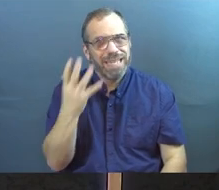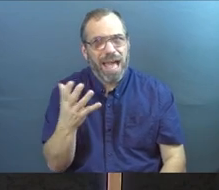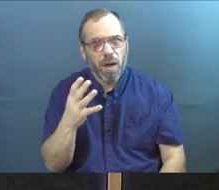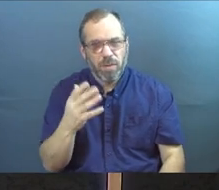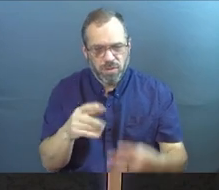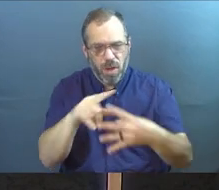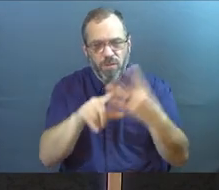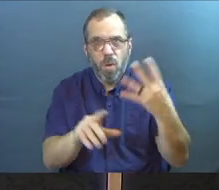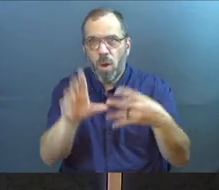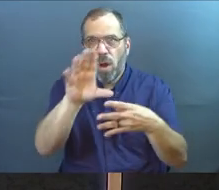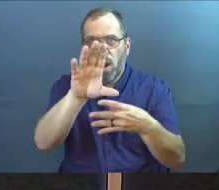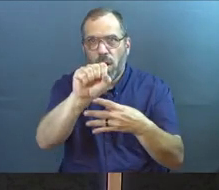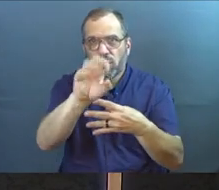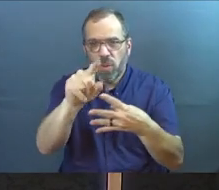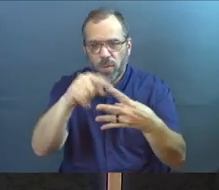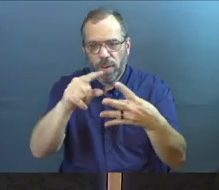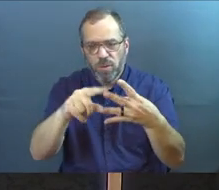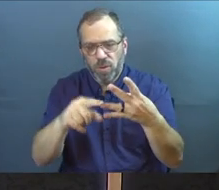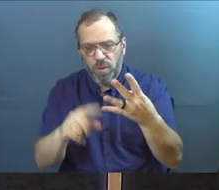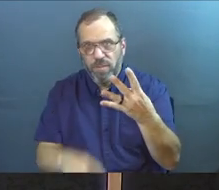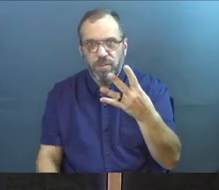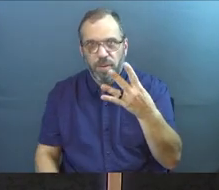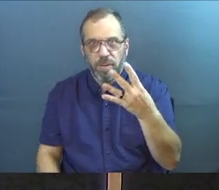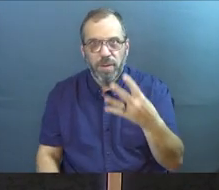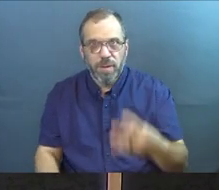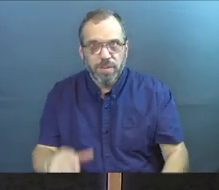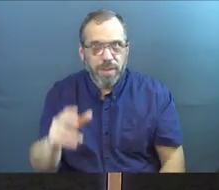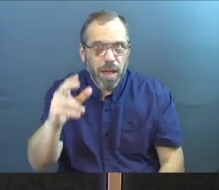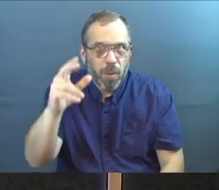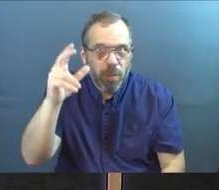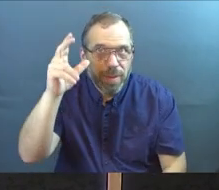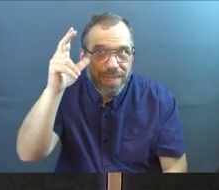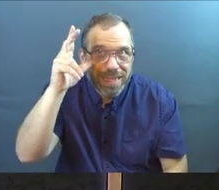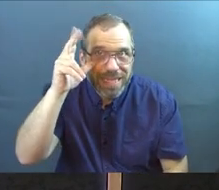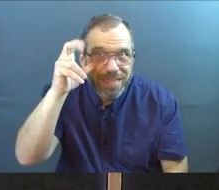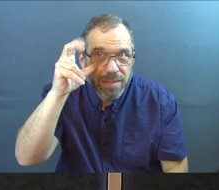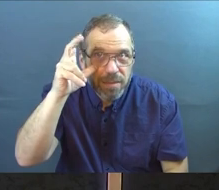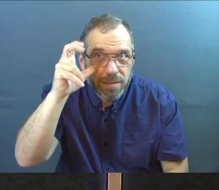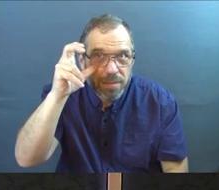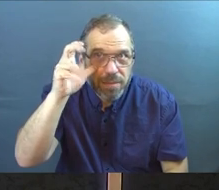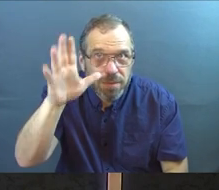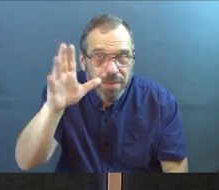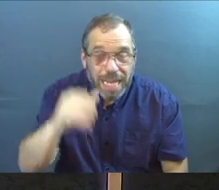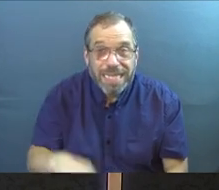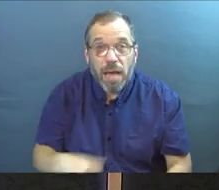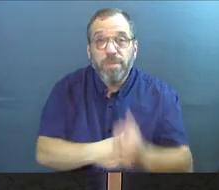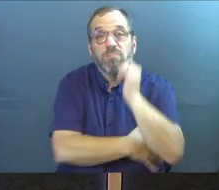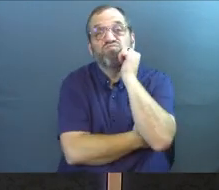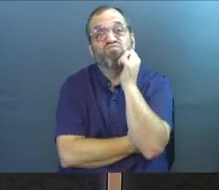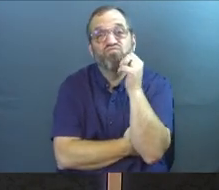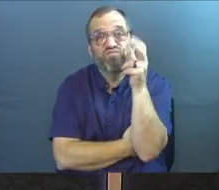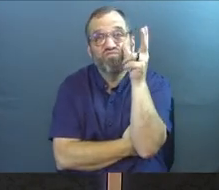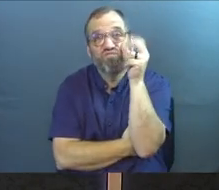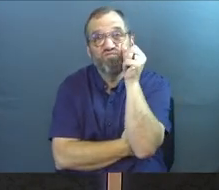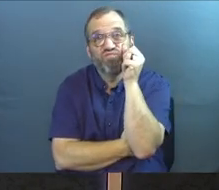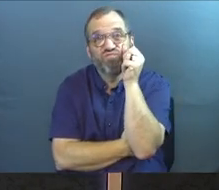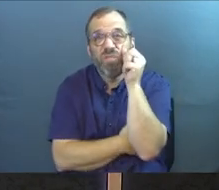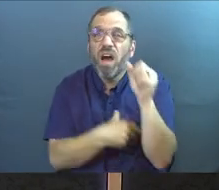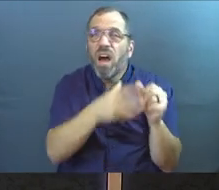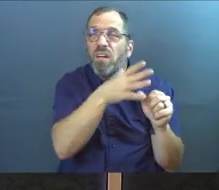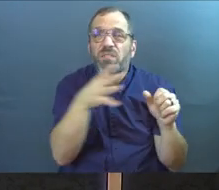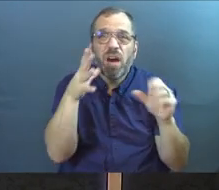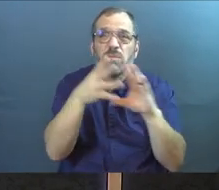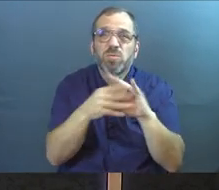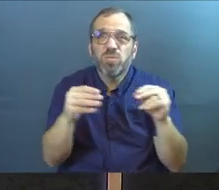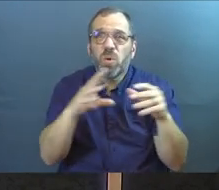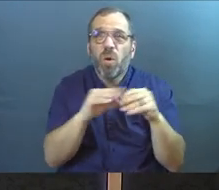kinds of dirt. And then he says, it's about you listening. Now, if they just heard that, his little farming